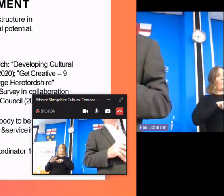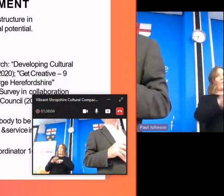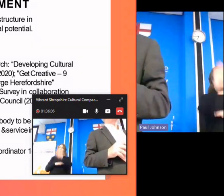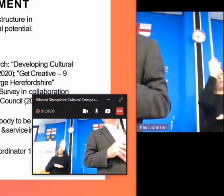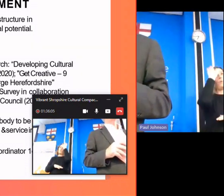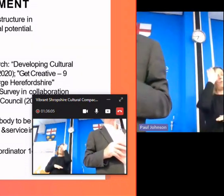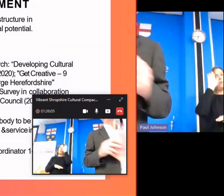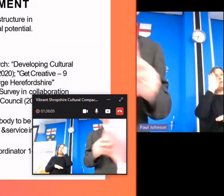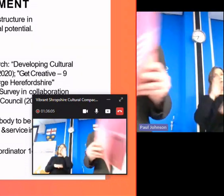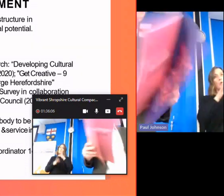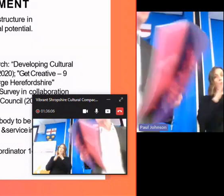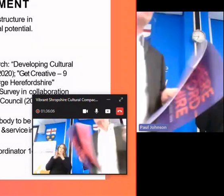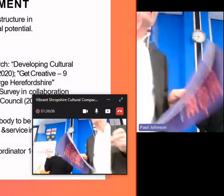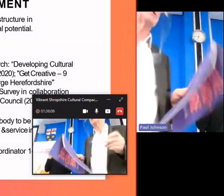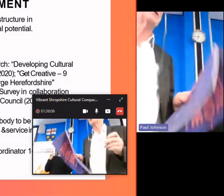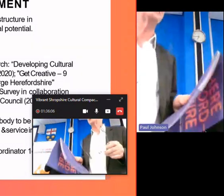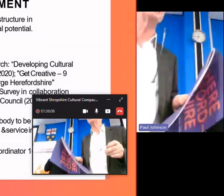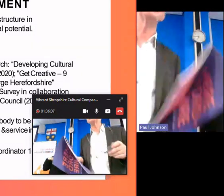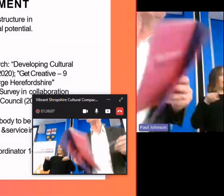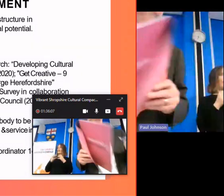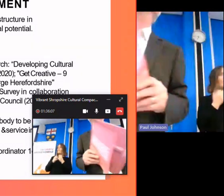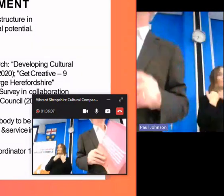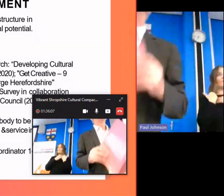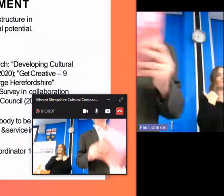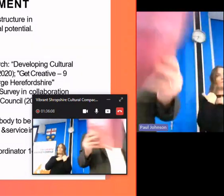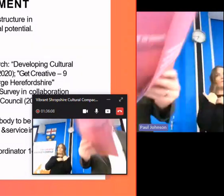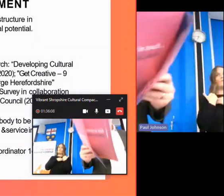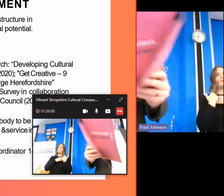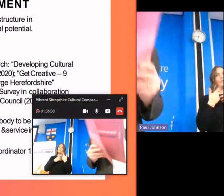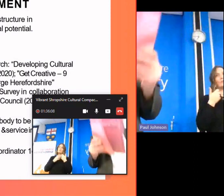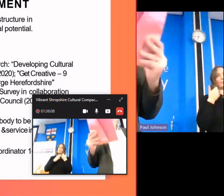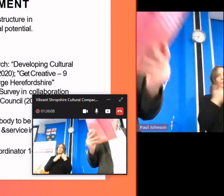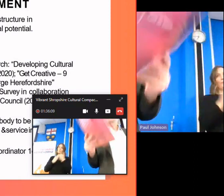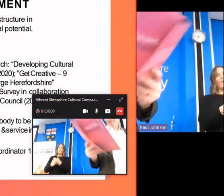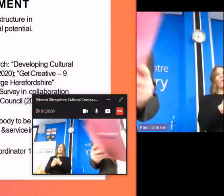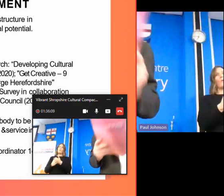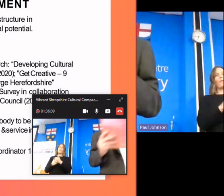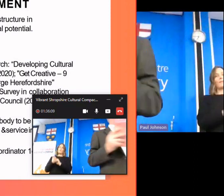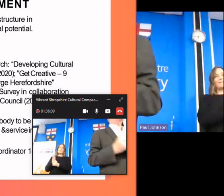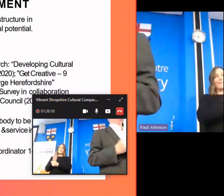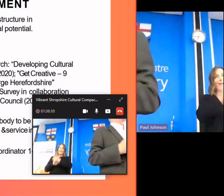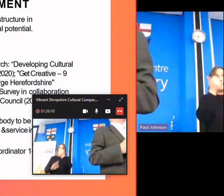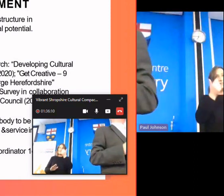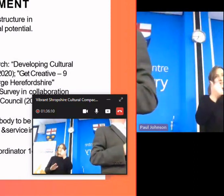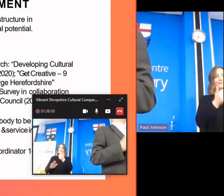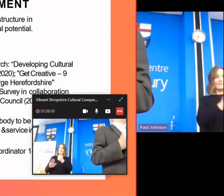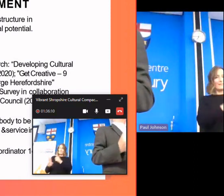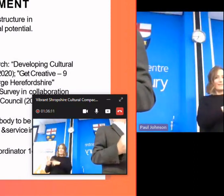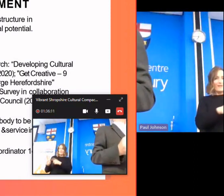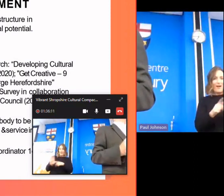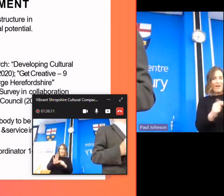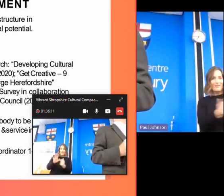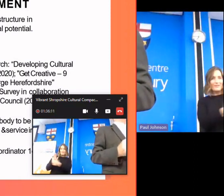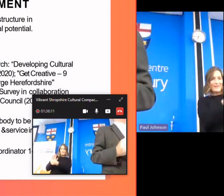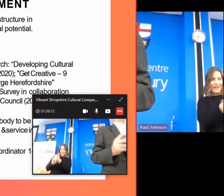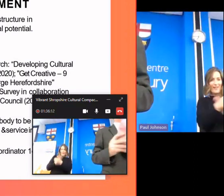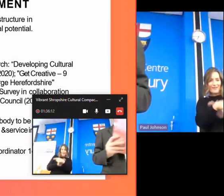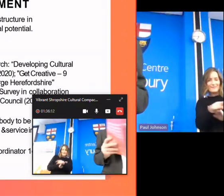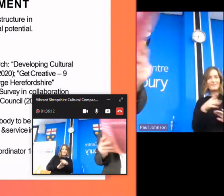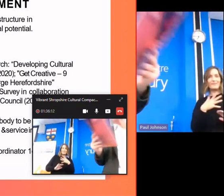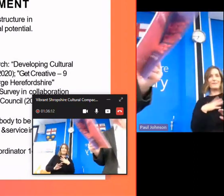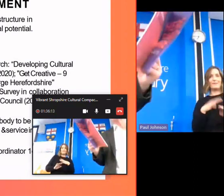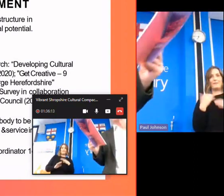and we all have a responsibility to support the talent and those younger talent that are looking for